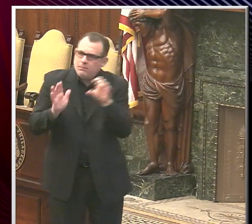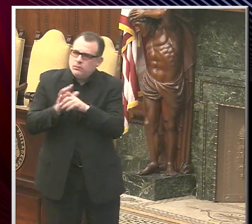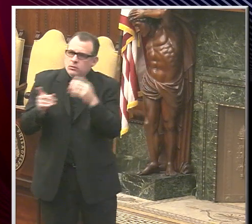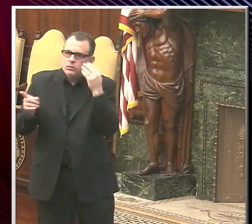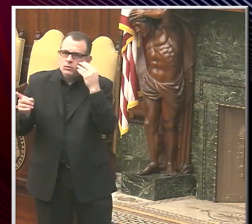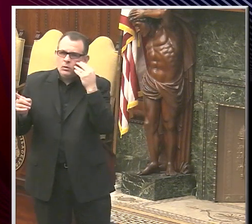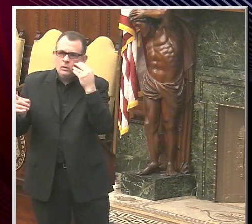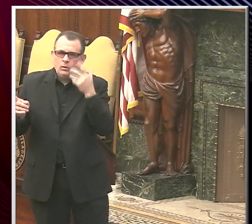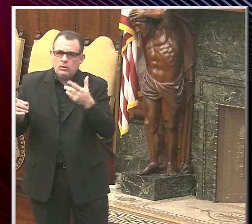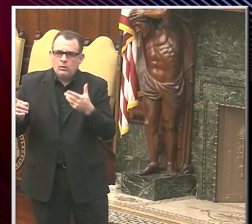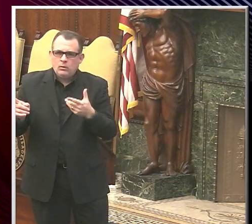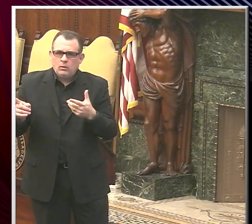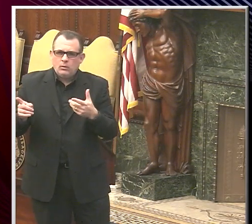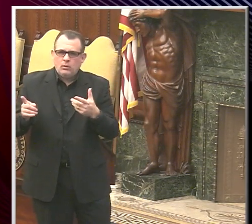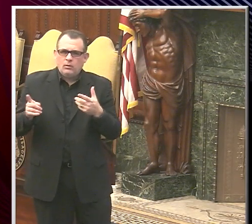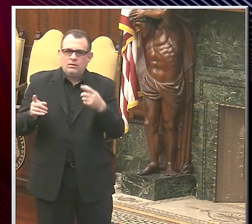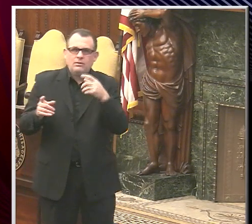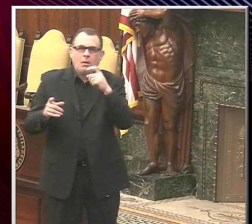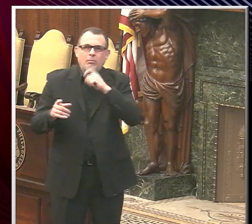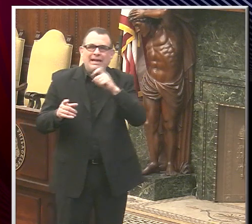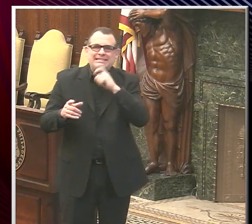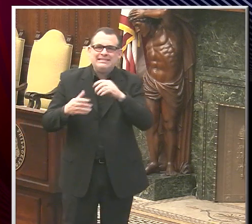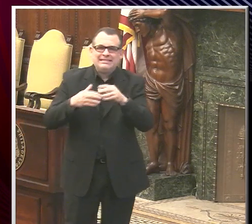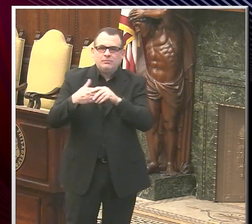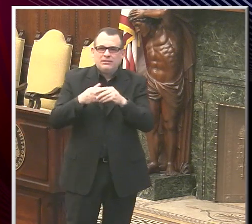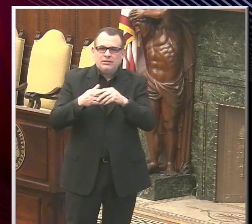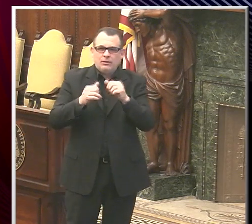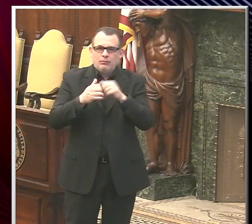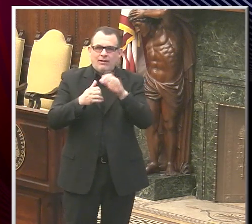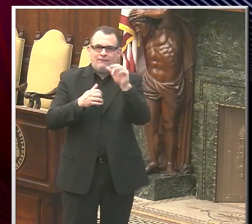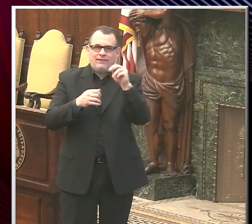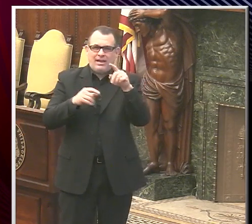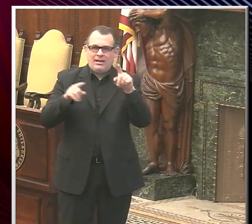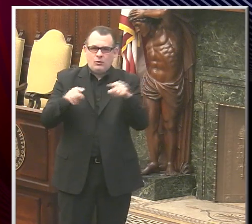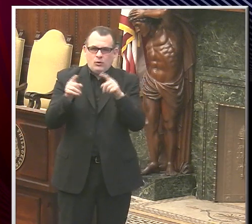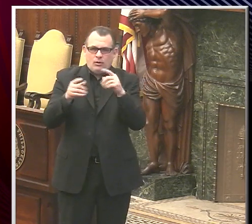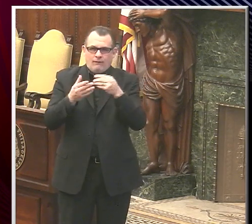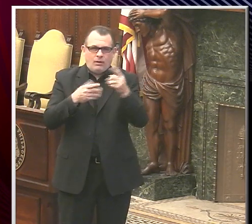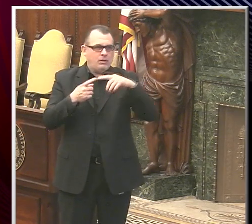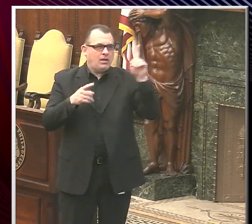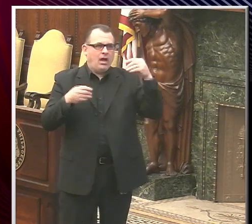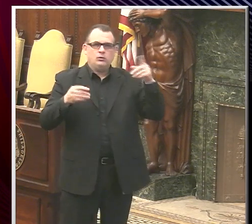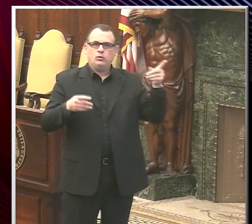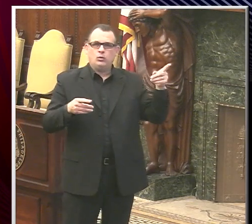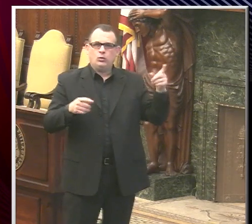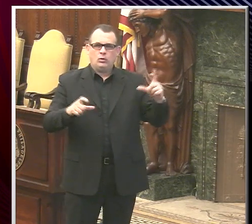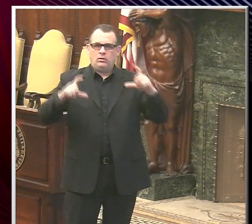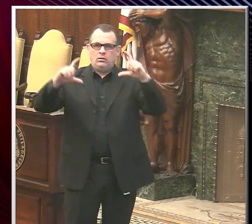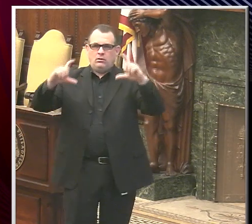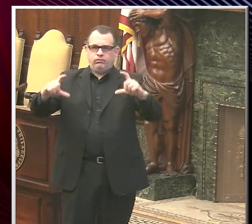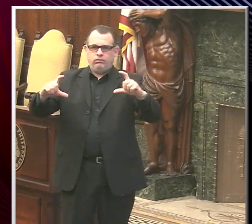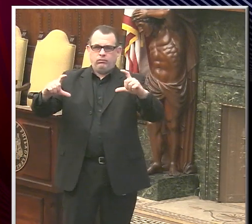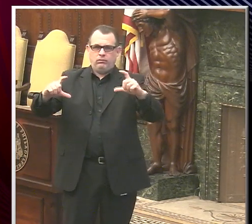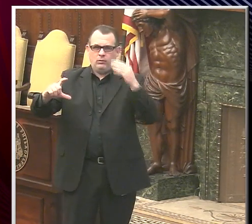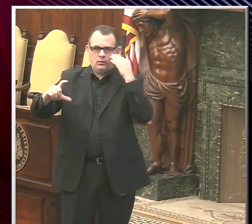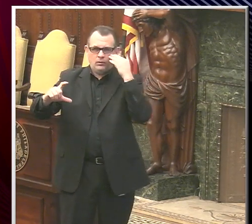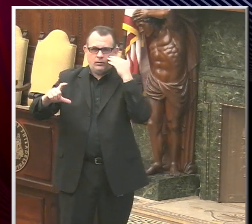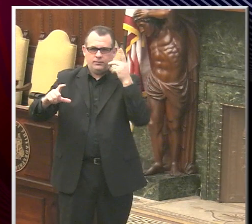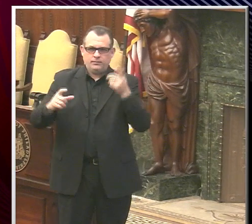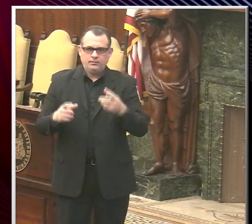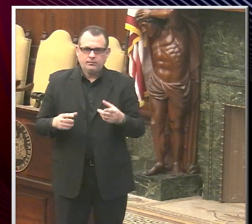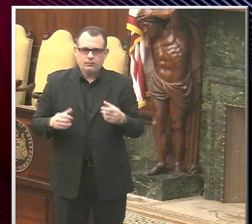plastic temporary fans that you can possibly get at a dollar store. And they're connected to wooden